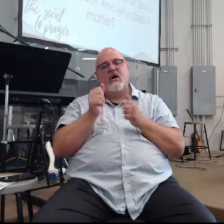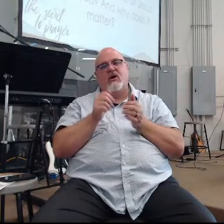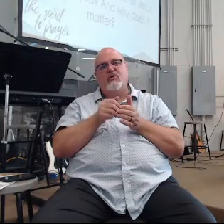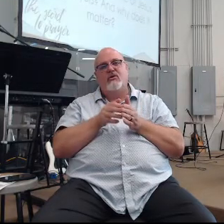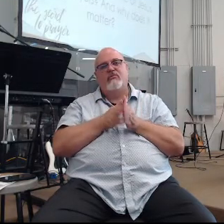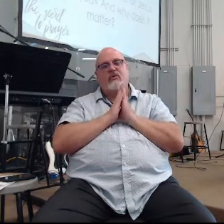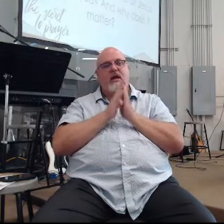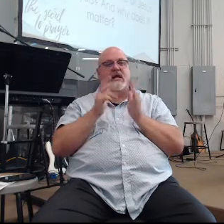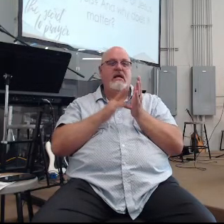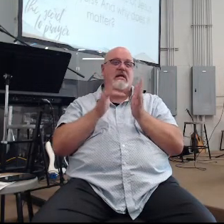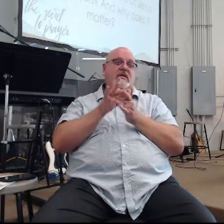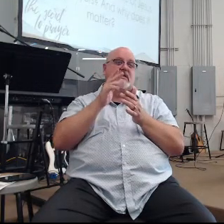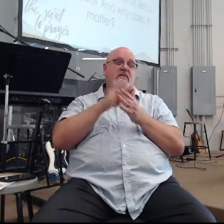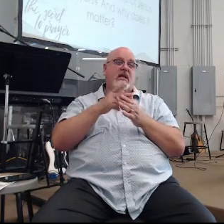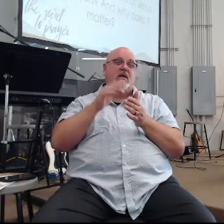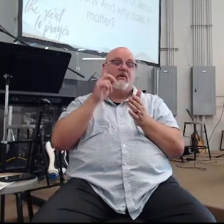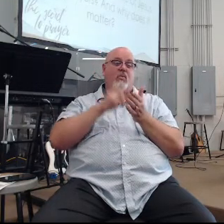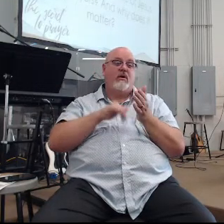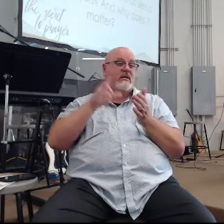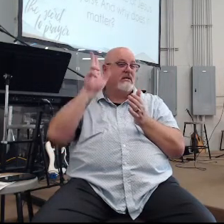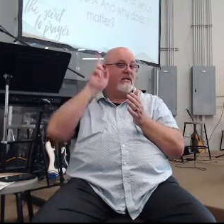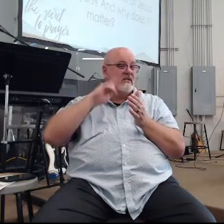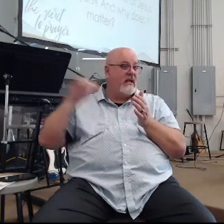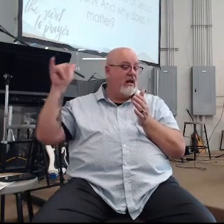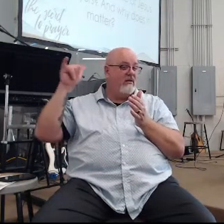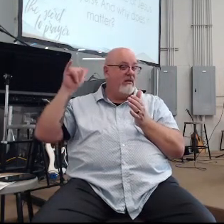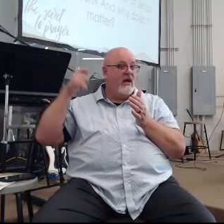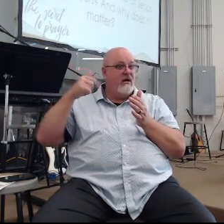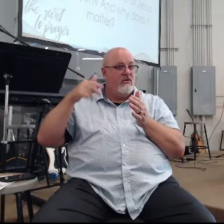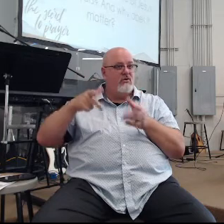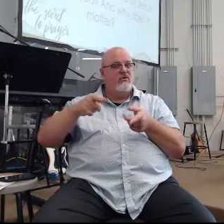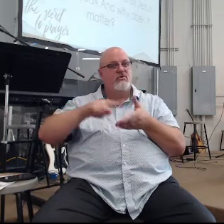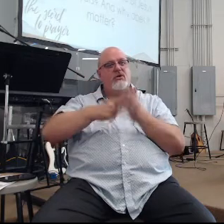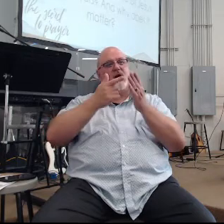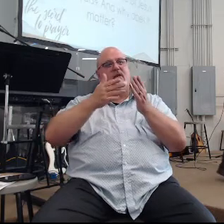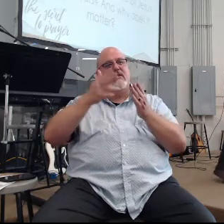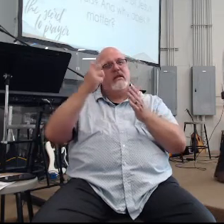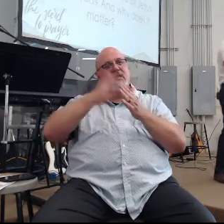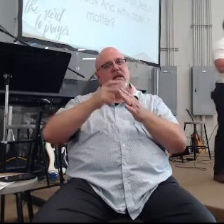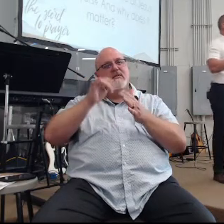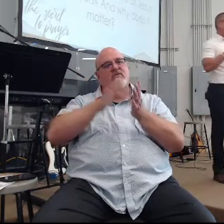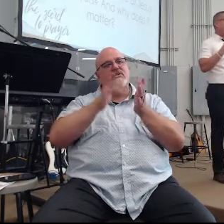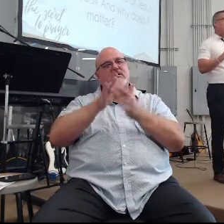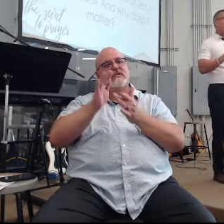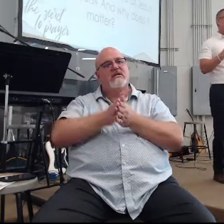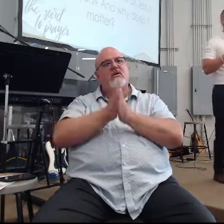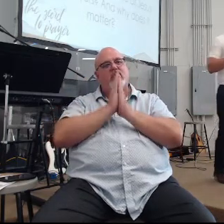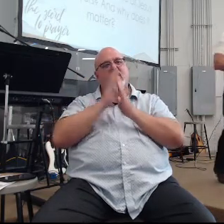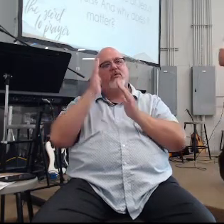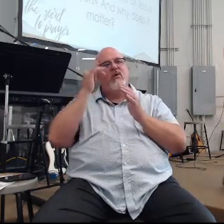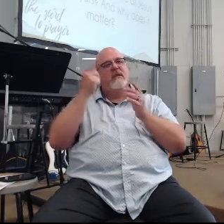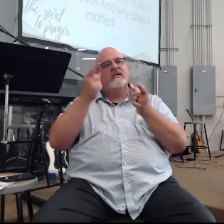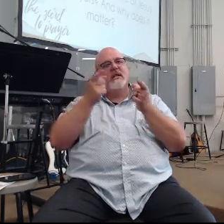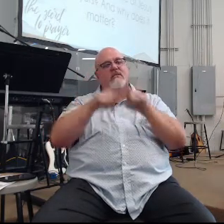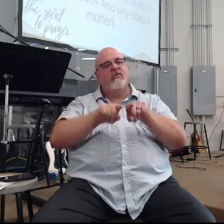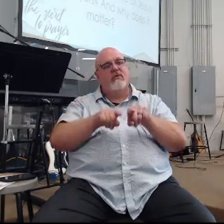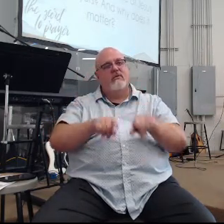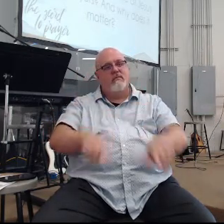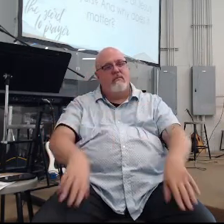Jesus name but what does it sound like to invoke the name of Jesus in our prayers and why does that matter